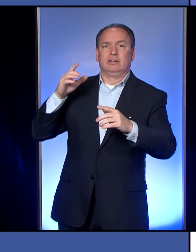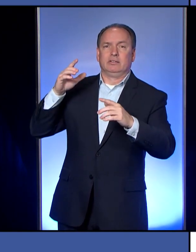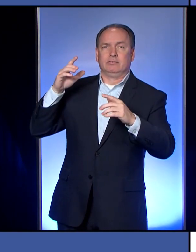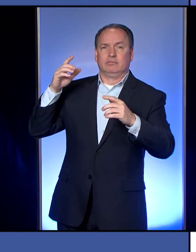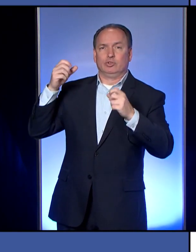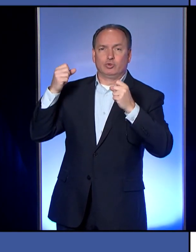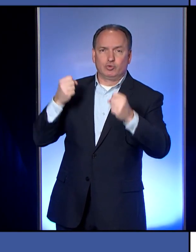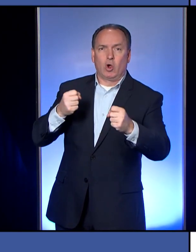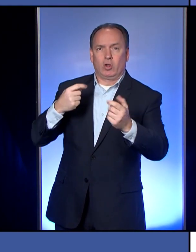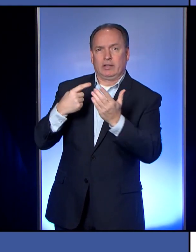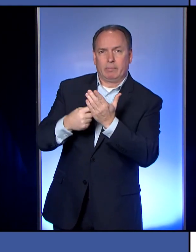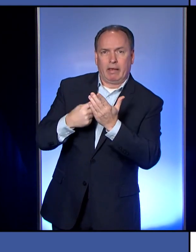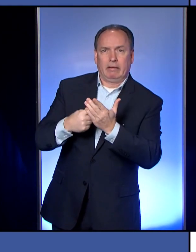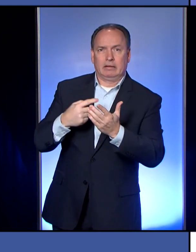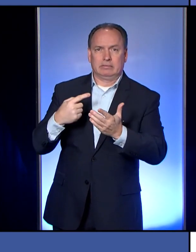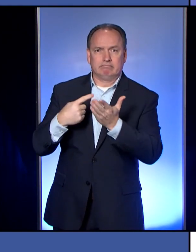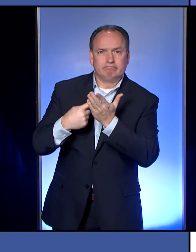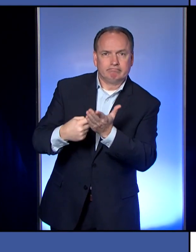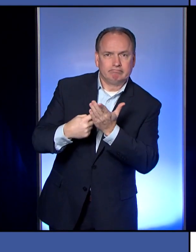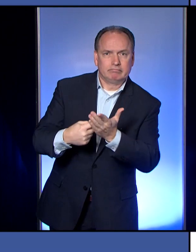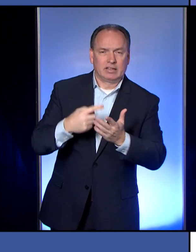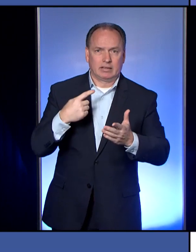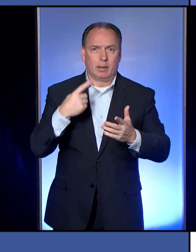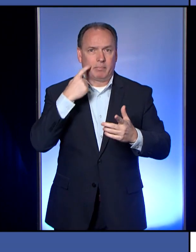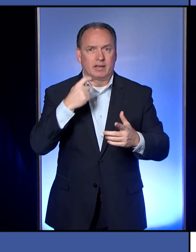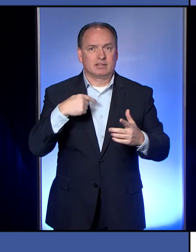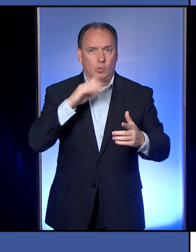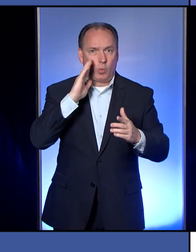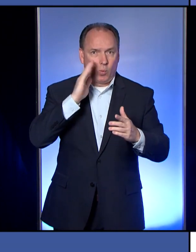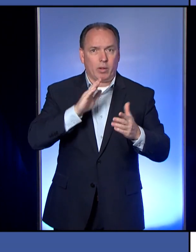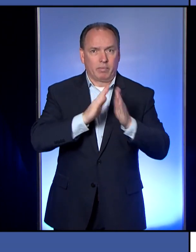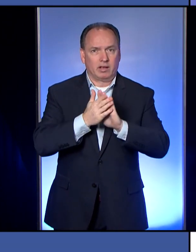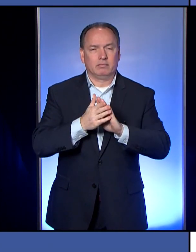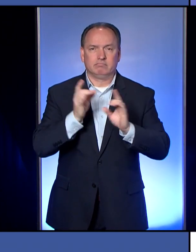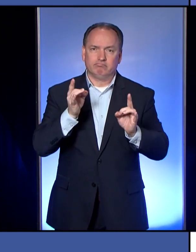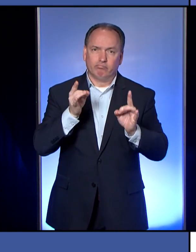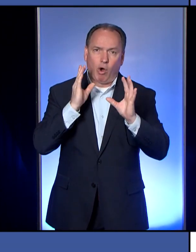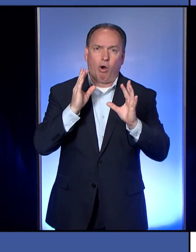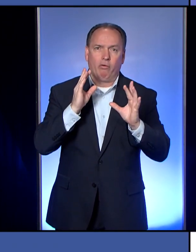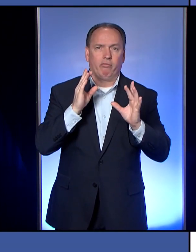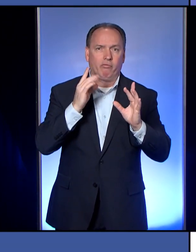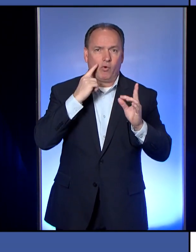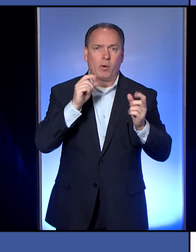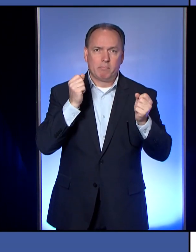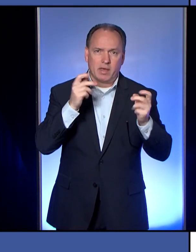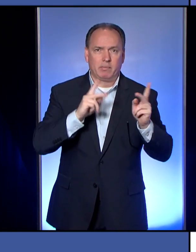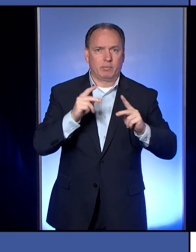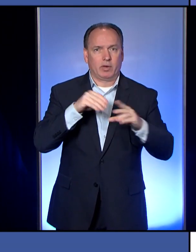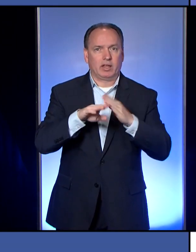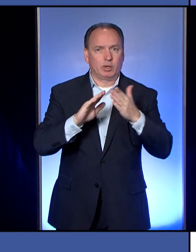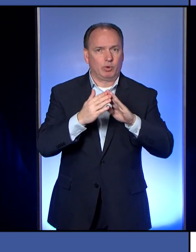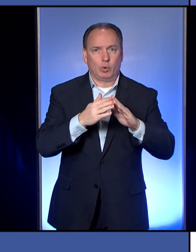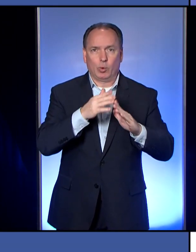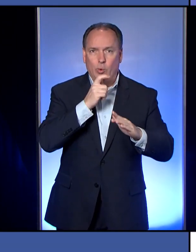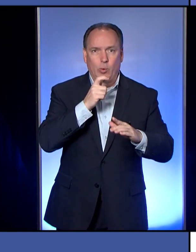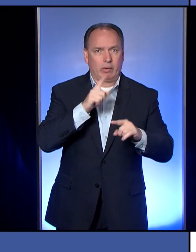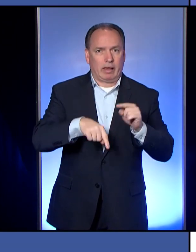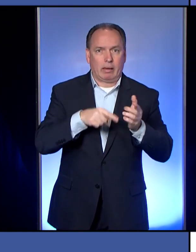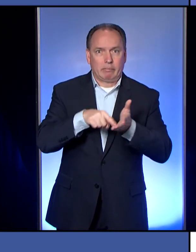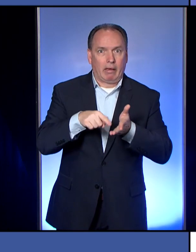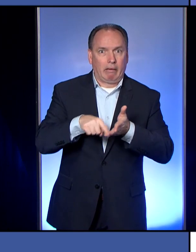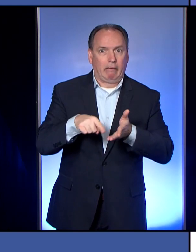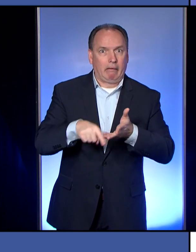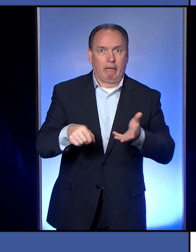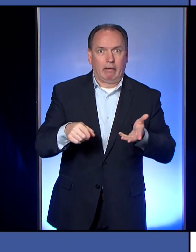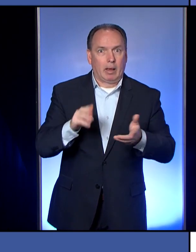debated and discussed because this is going to become devastating for so many in our community who won't be able to pay any